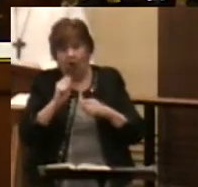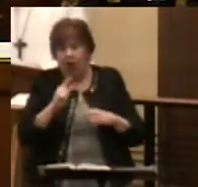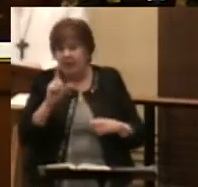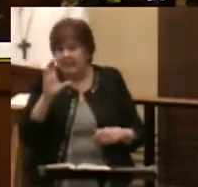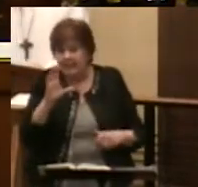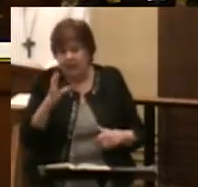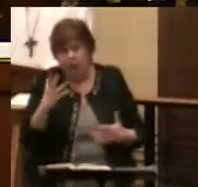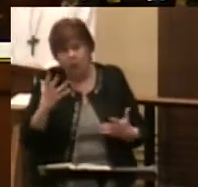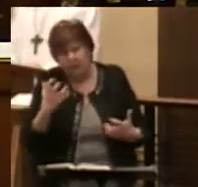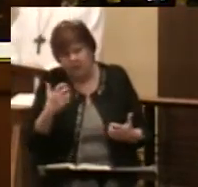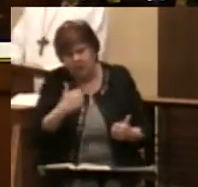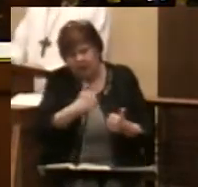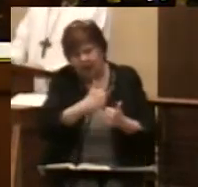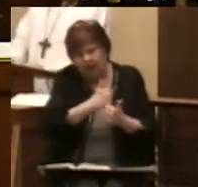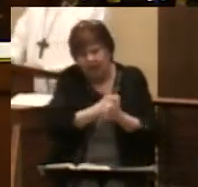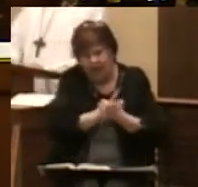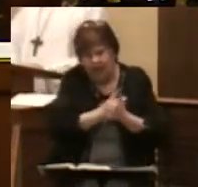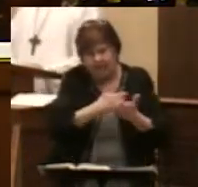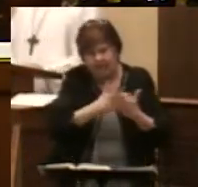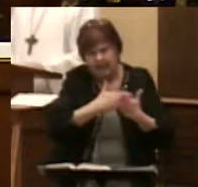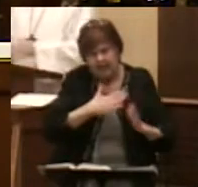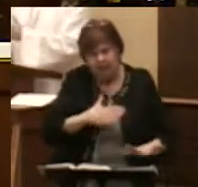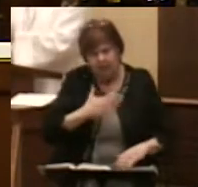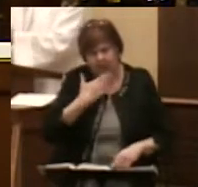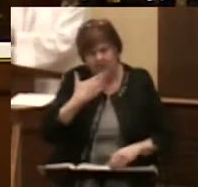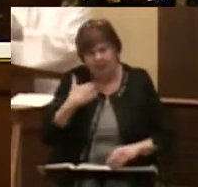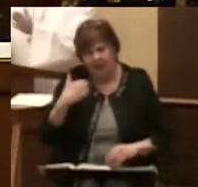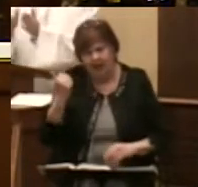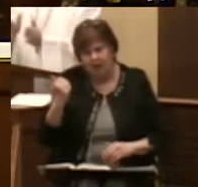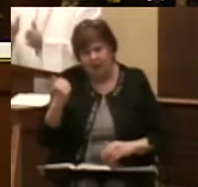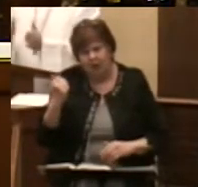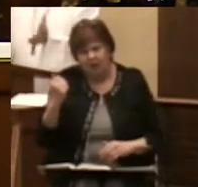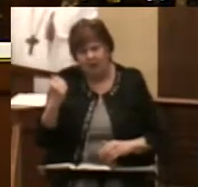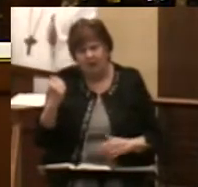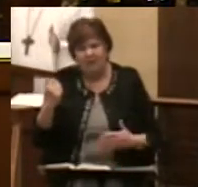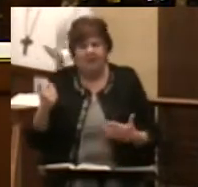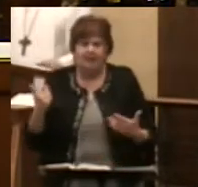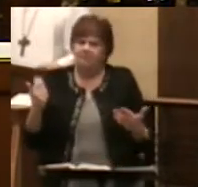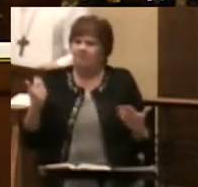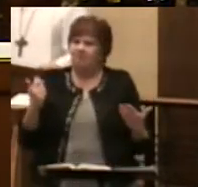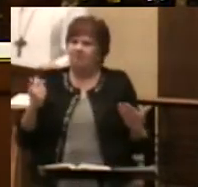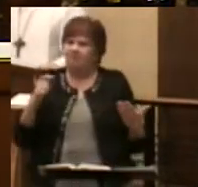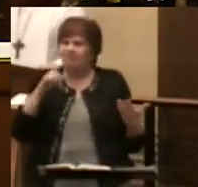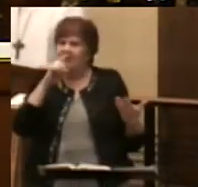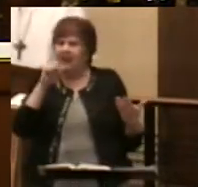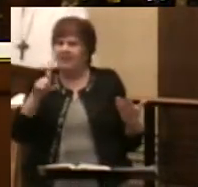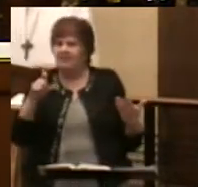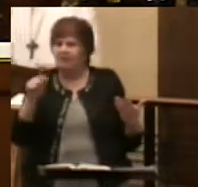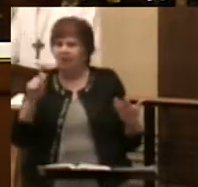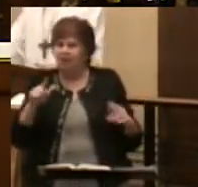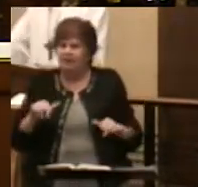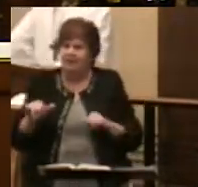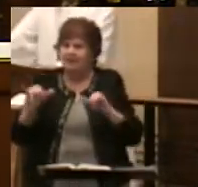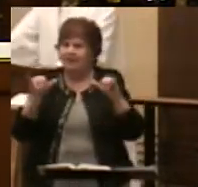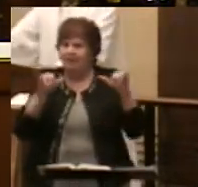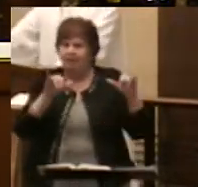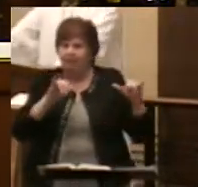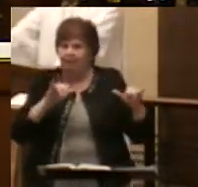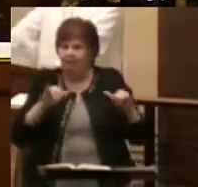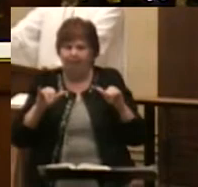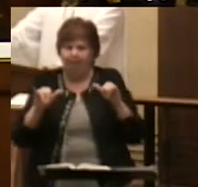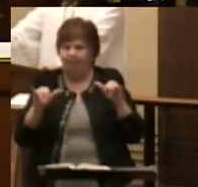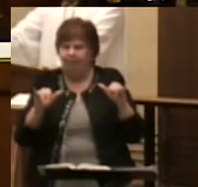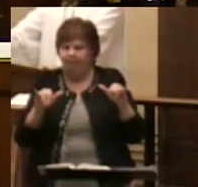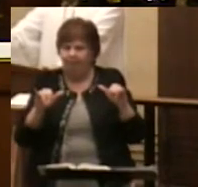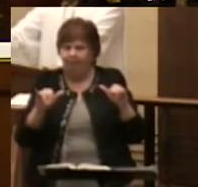to love the neighbor better, one way or another, not necessarily all the same way. But